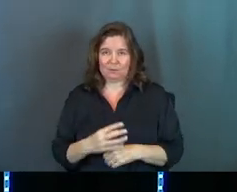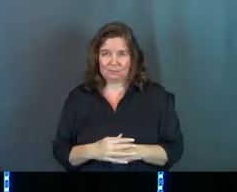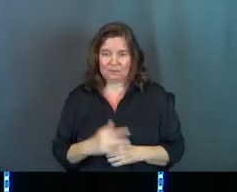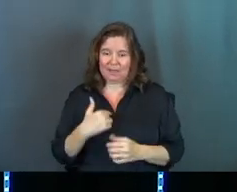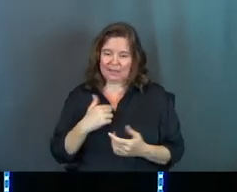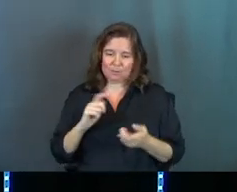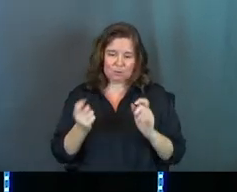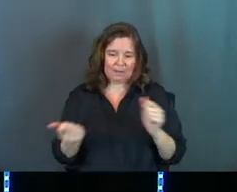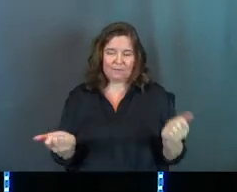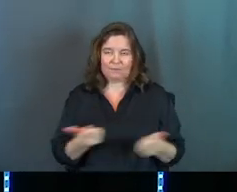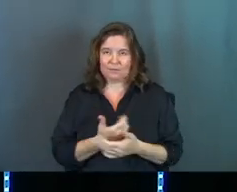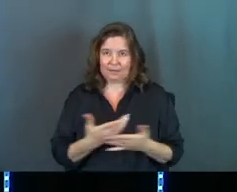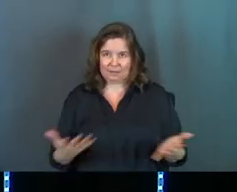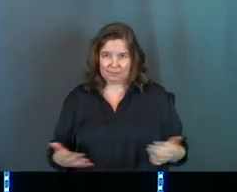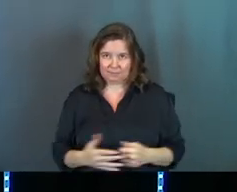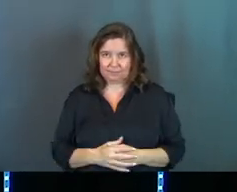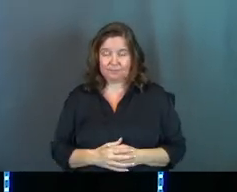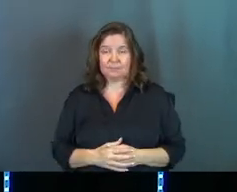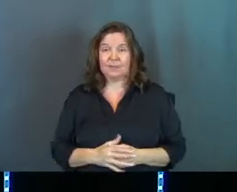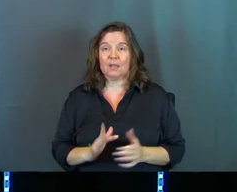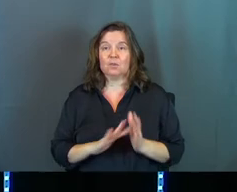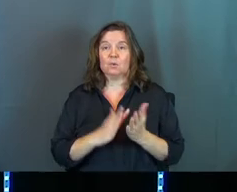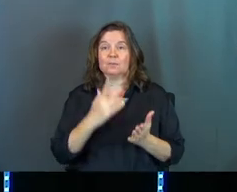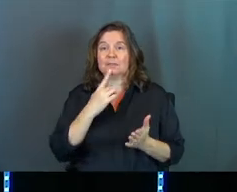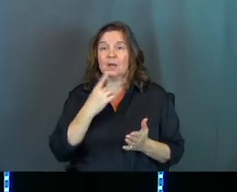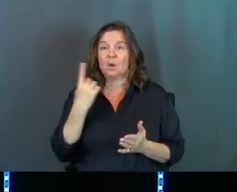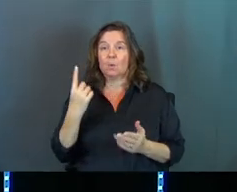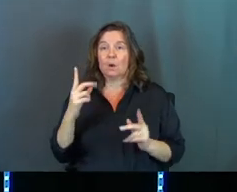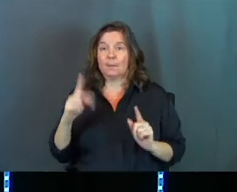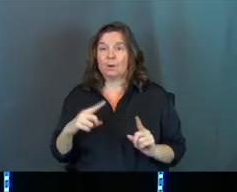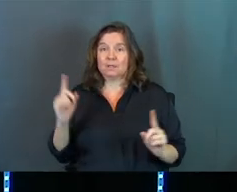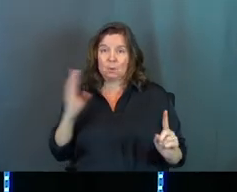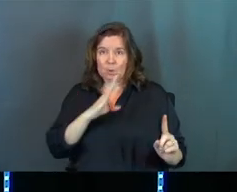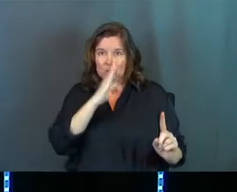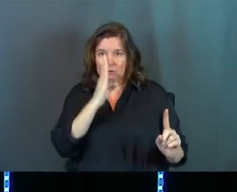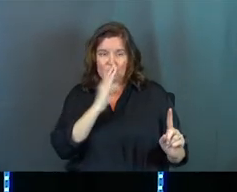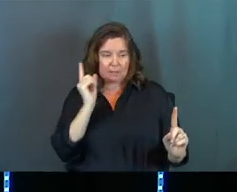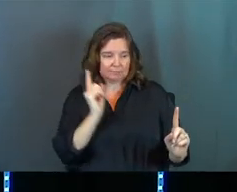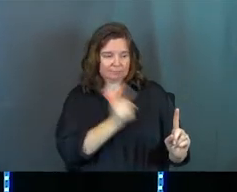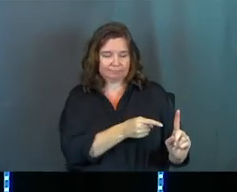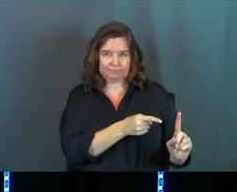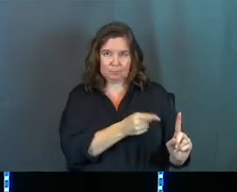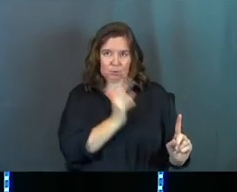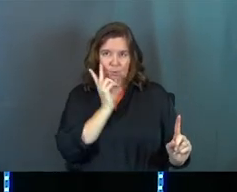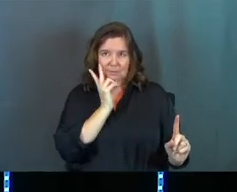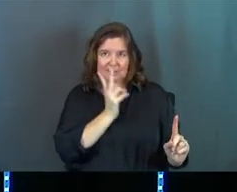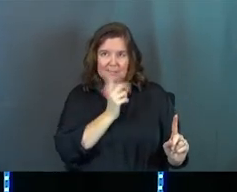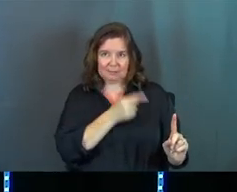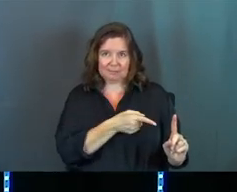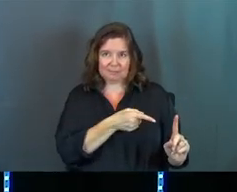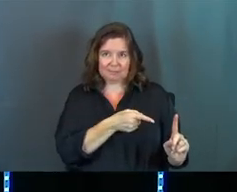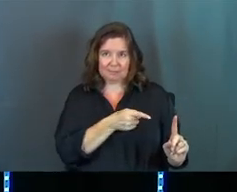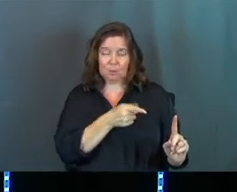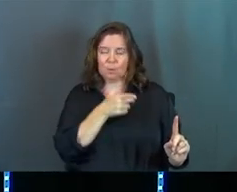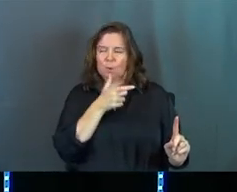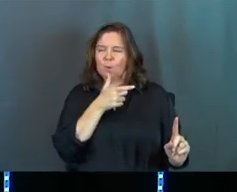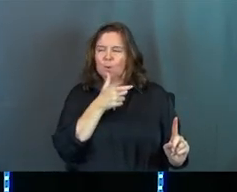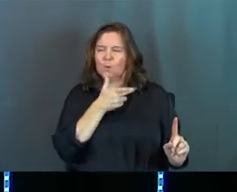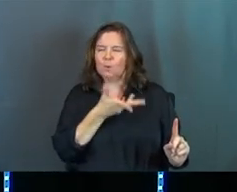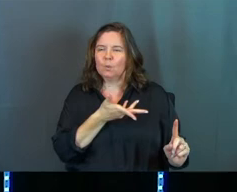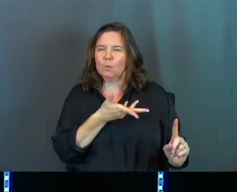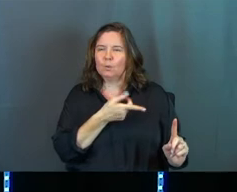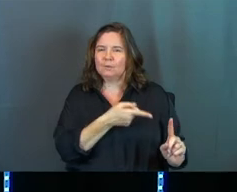I came here to change everything. And in scripture, says that one person he went directly to see was who?